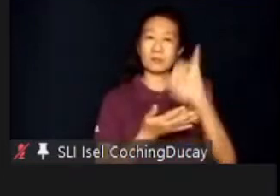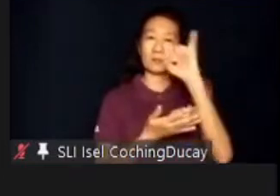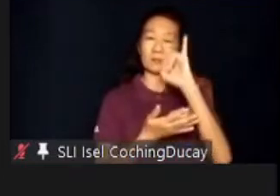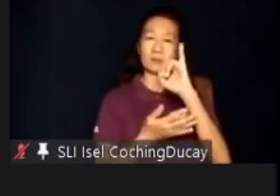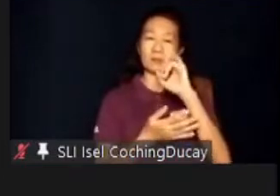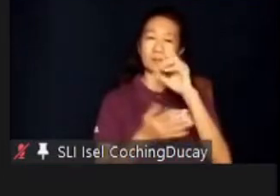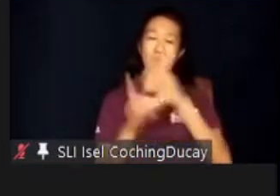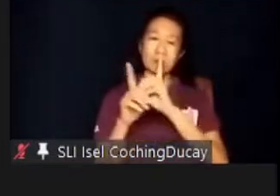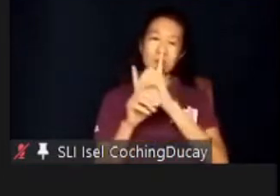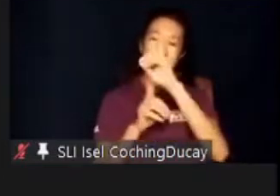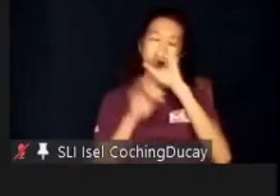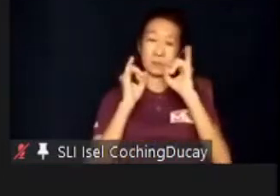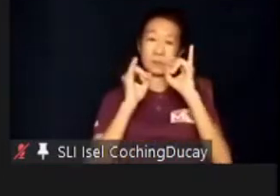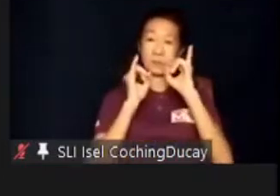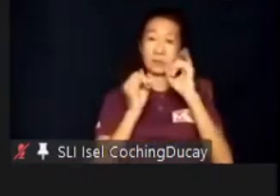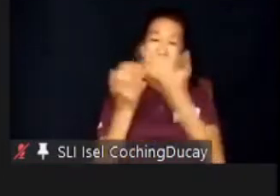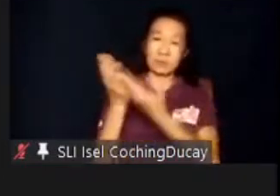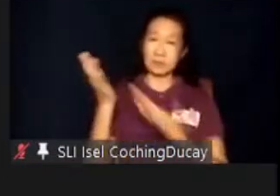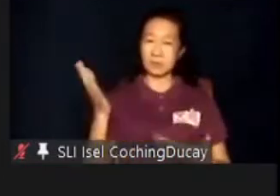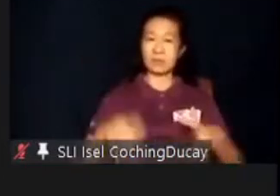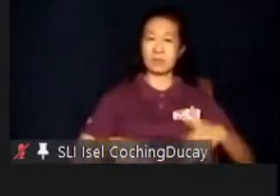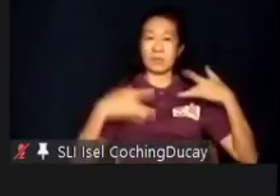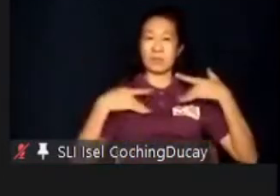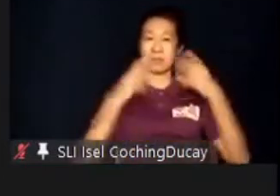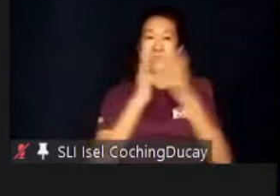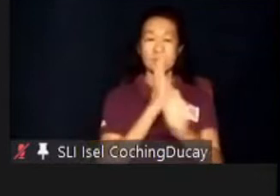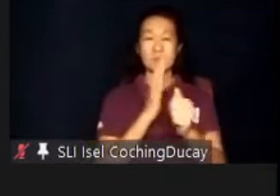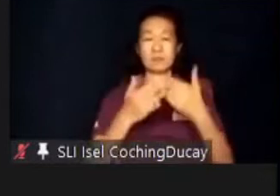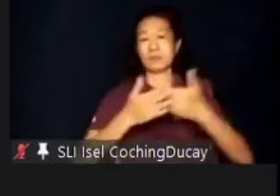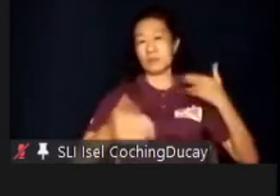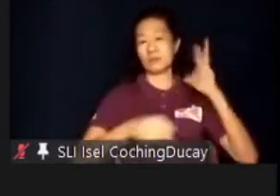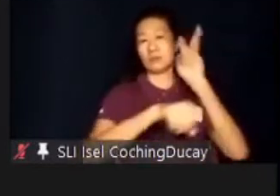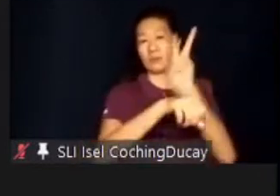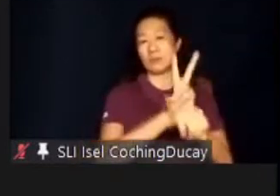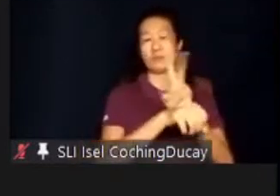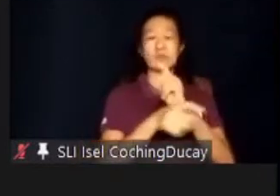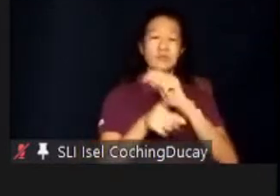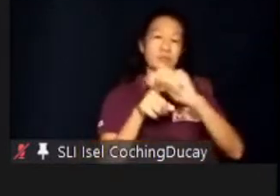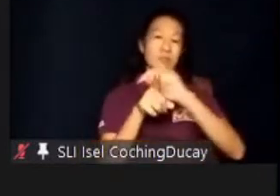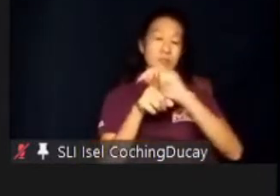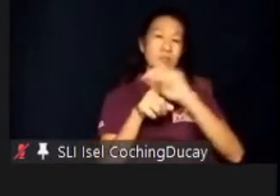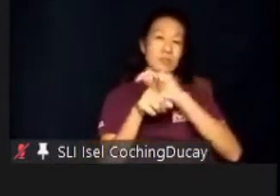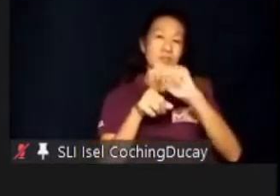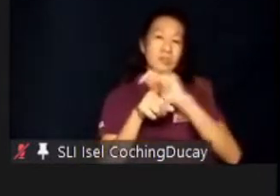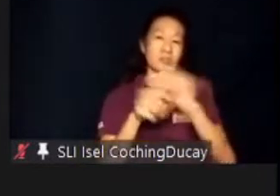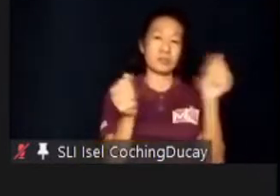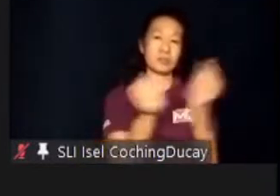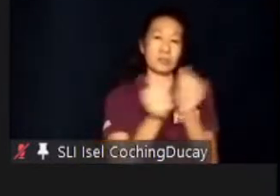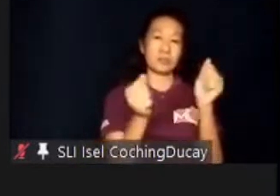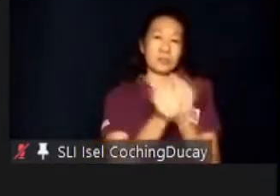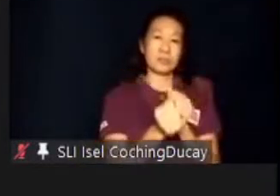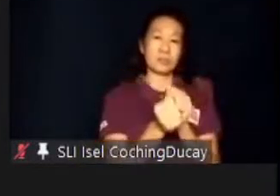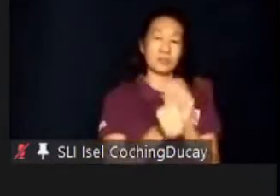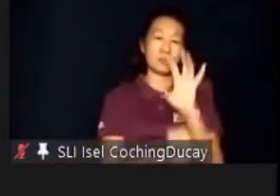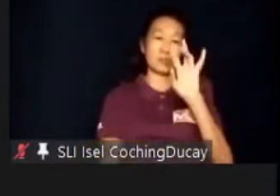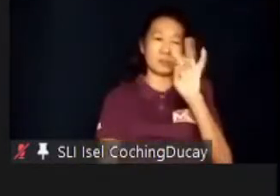instructional materials on life skills and pre-vocational skills training. These consist of 78